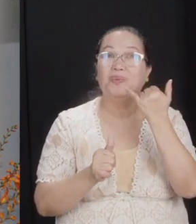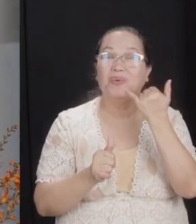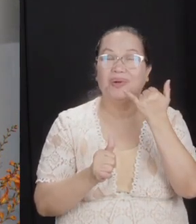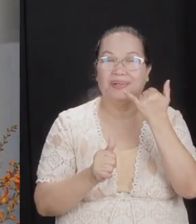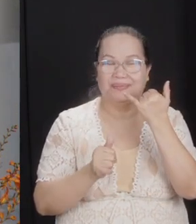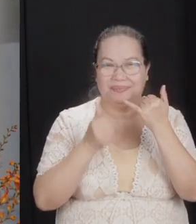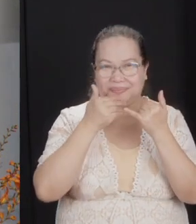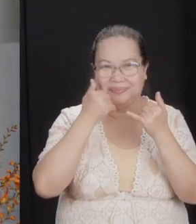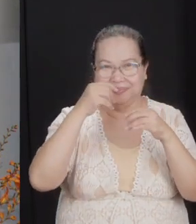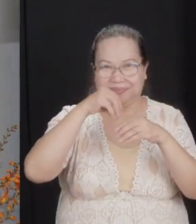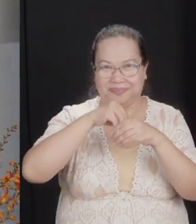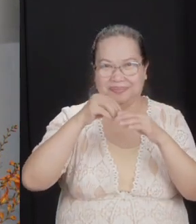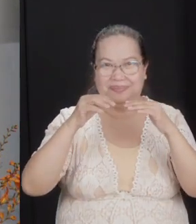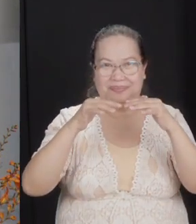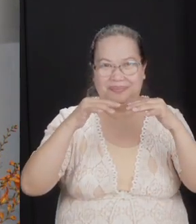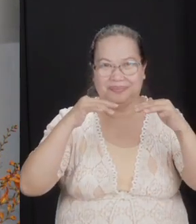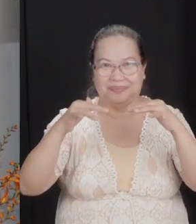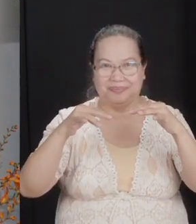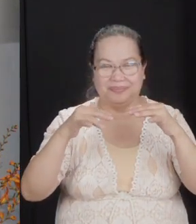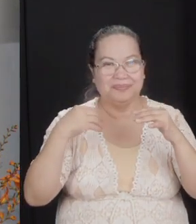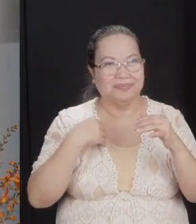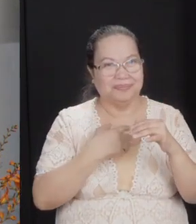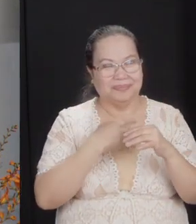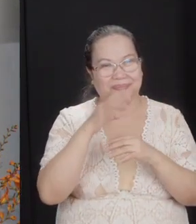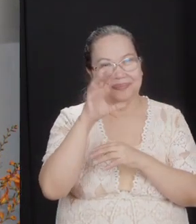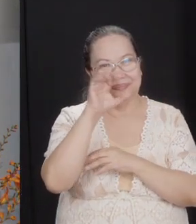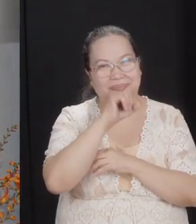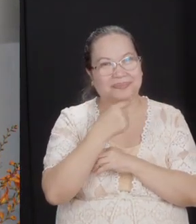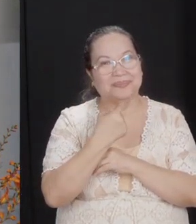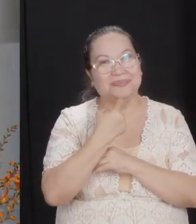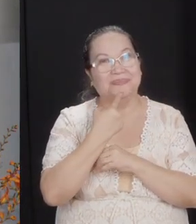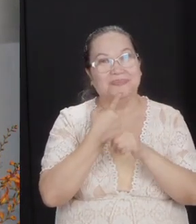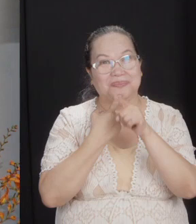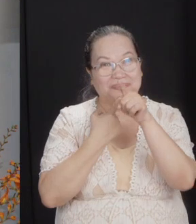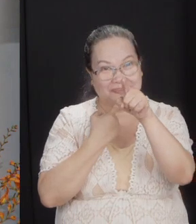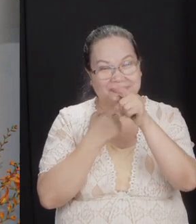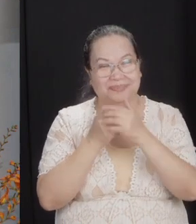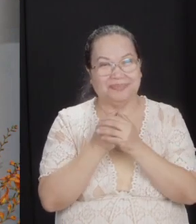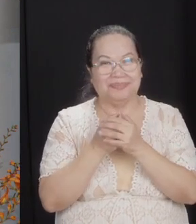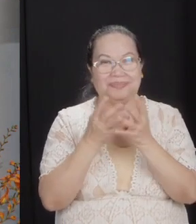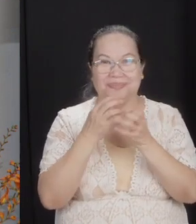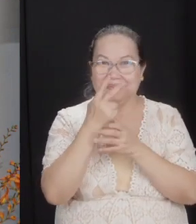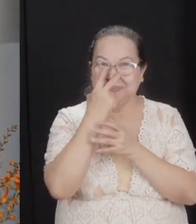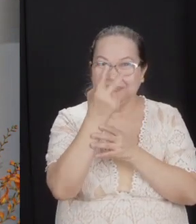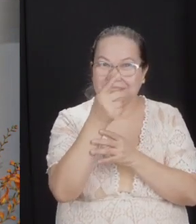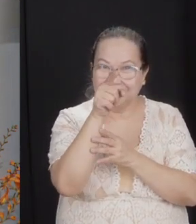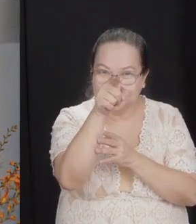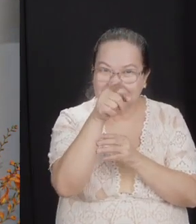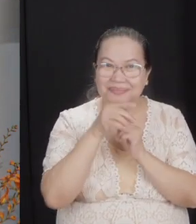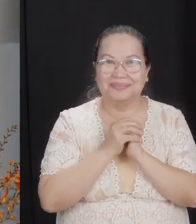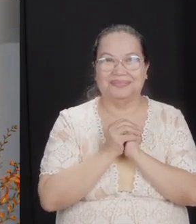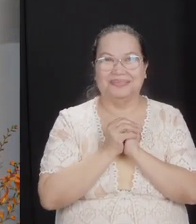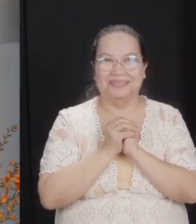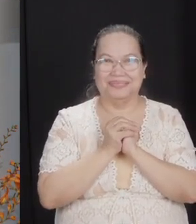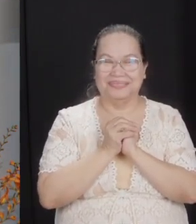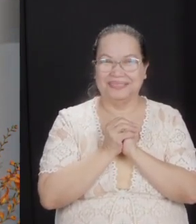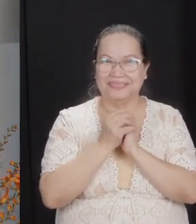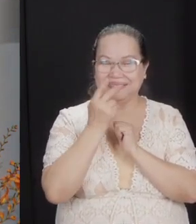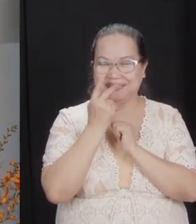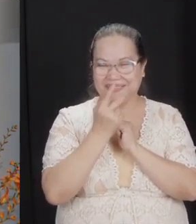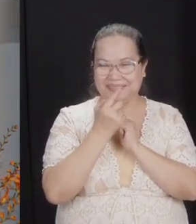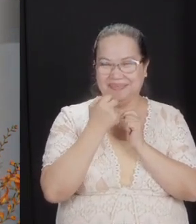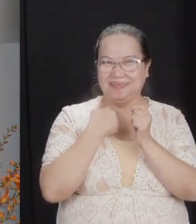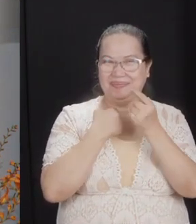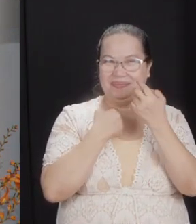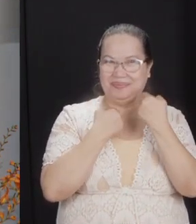better to be on site is we miss you. We want to see you. You see us, we